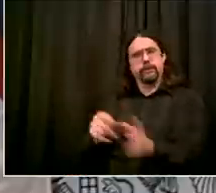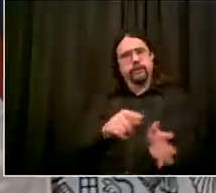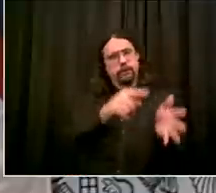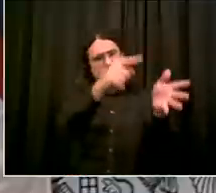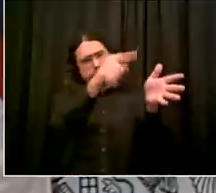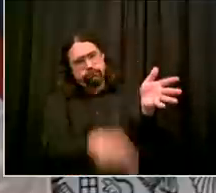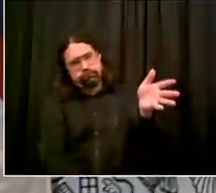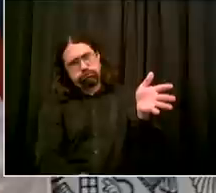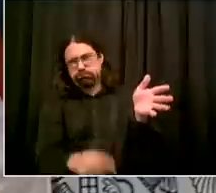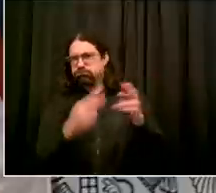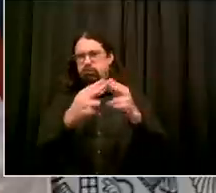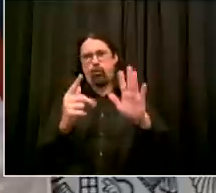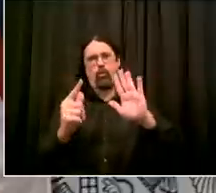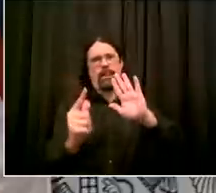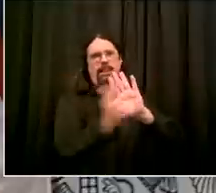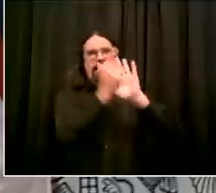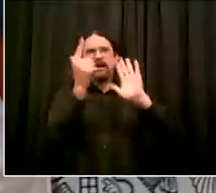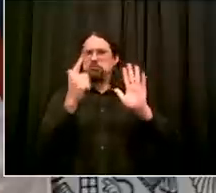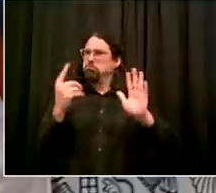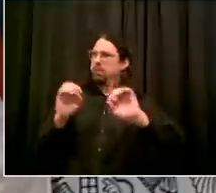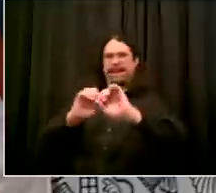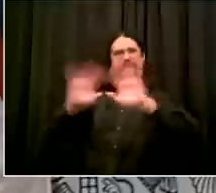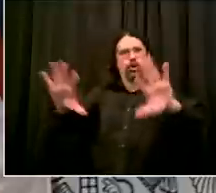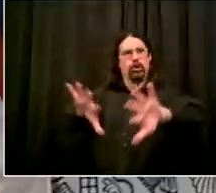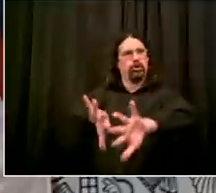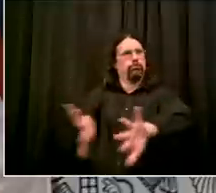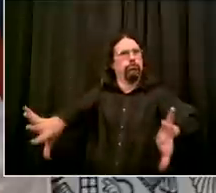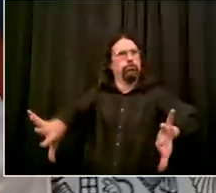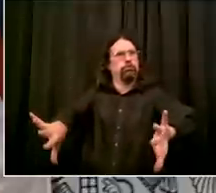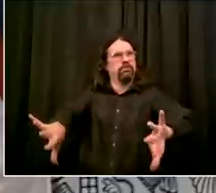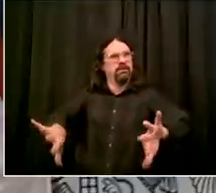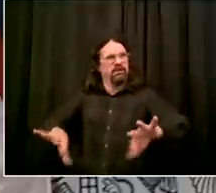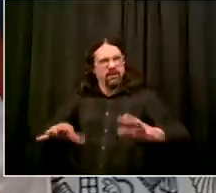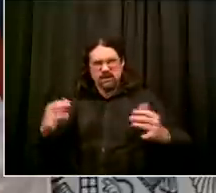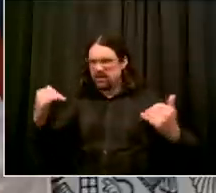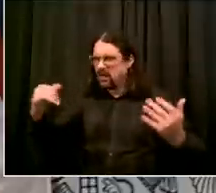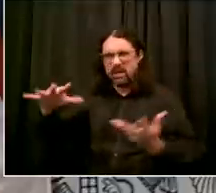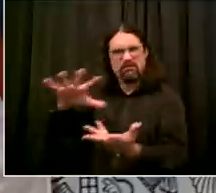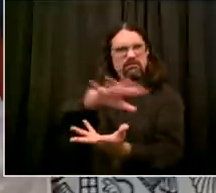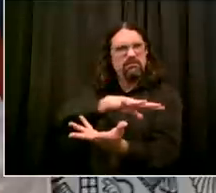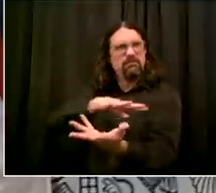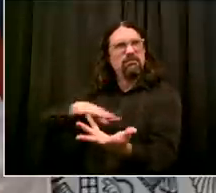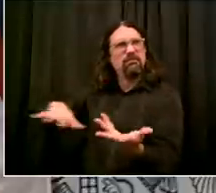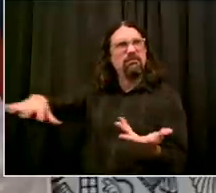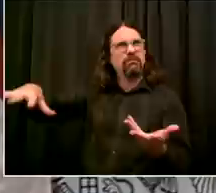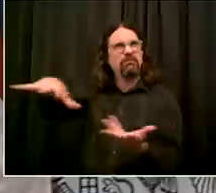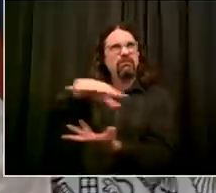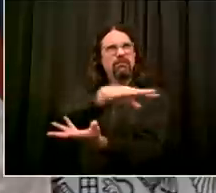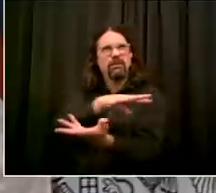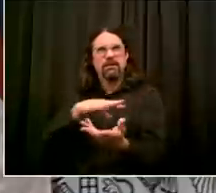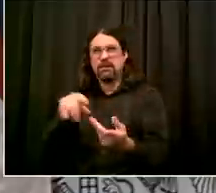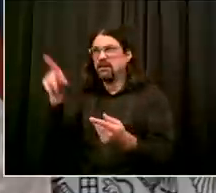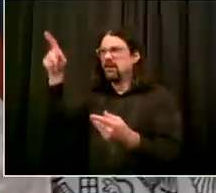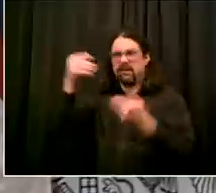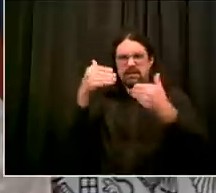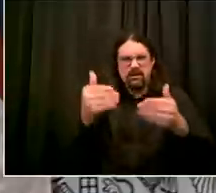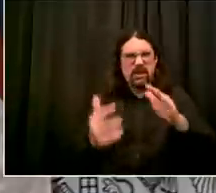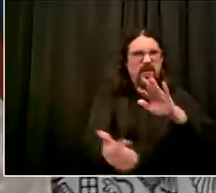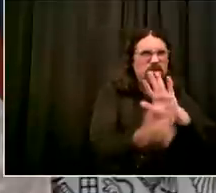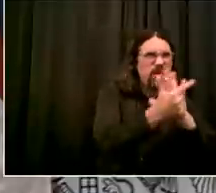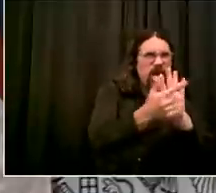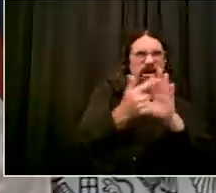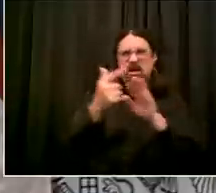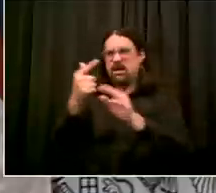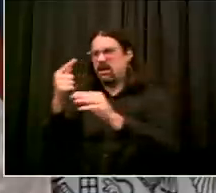i don't think it's a minor matter at all i think it's ridiculous i think it's divisive i think it's a political stunt and it won't work